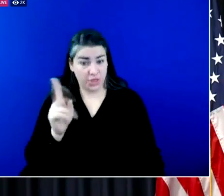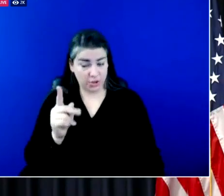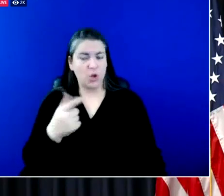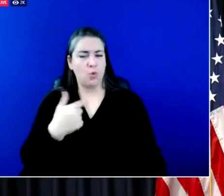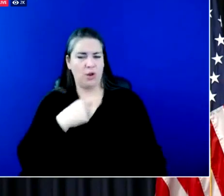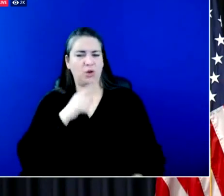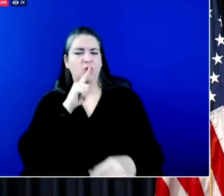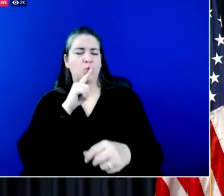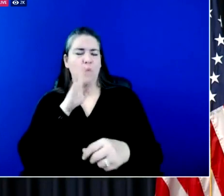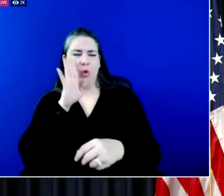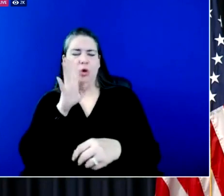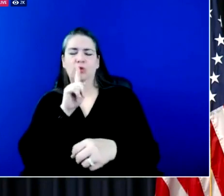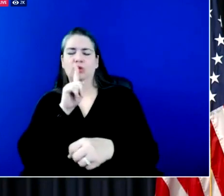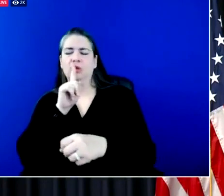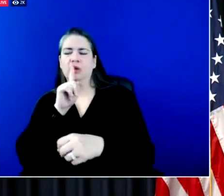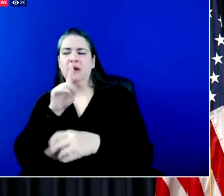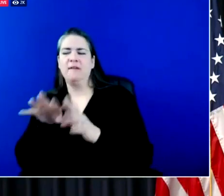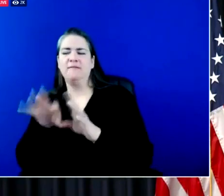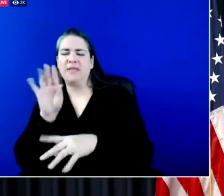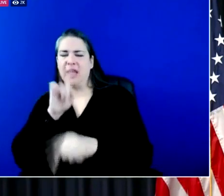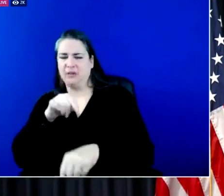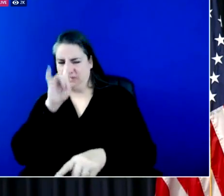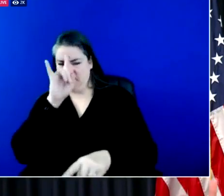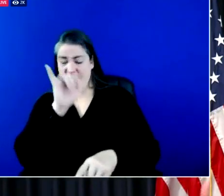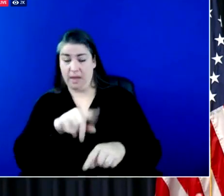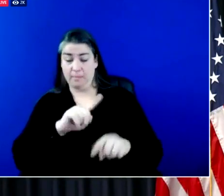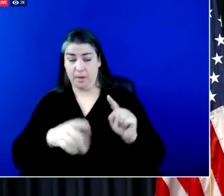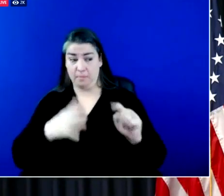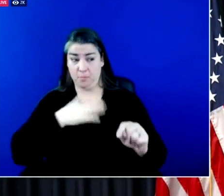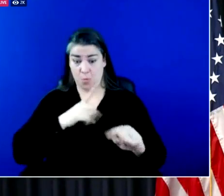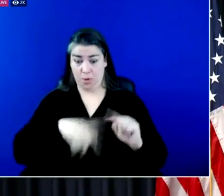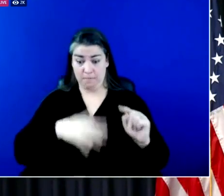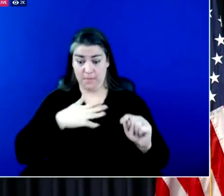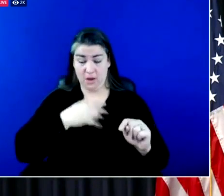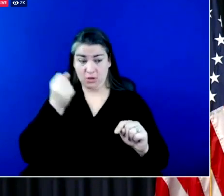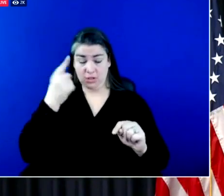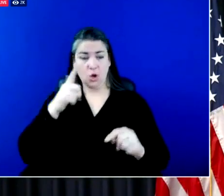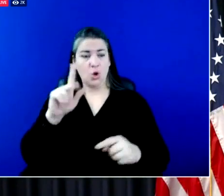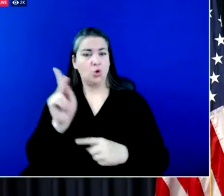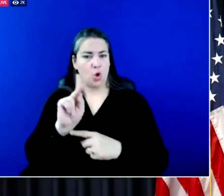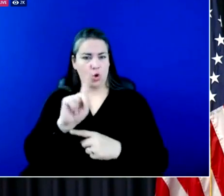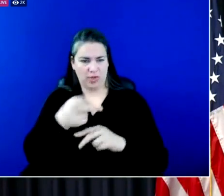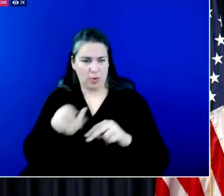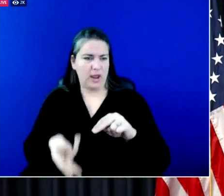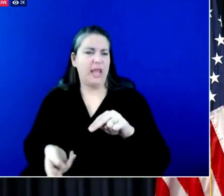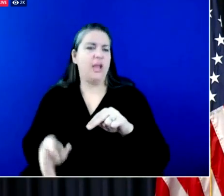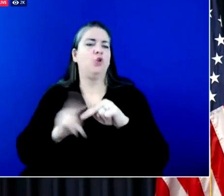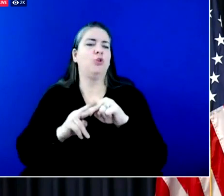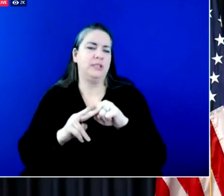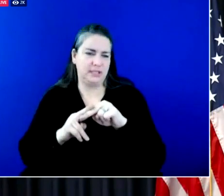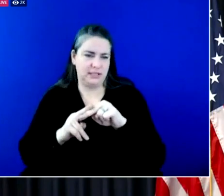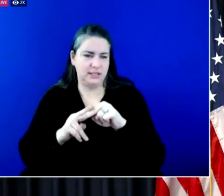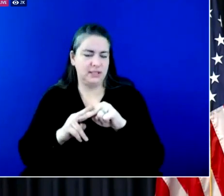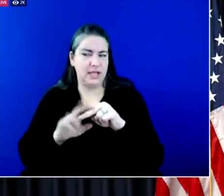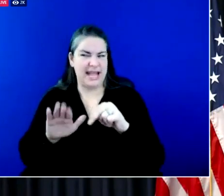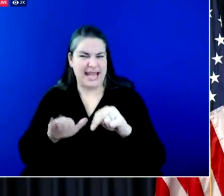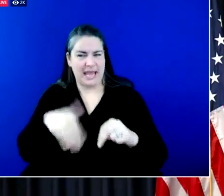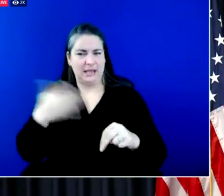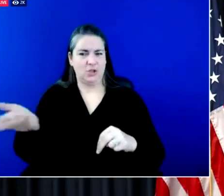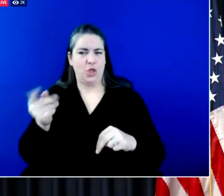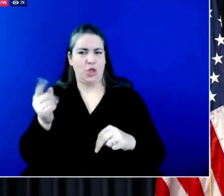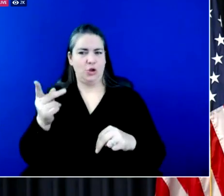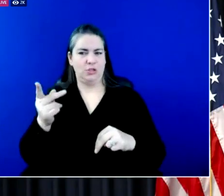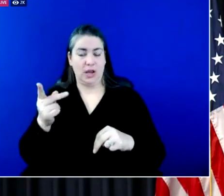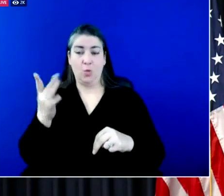to that but my understanding is that kroger is increasing capacity next thursday so that they can both get